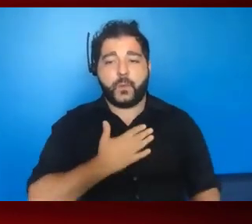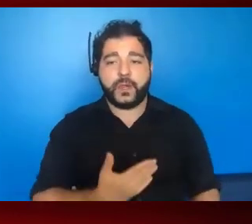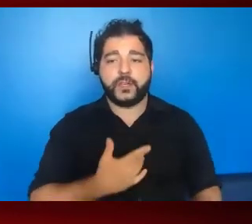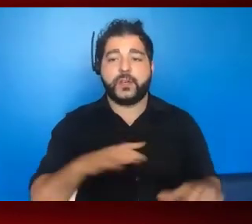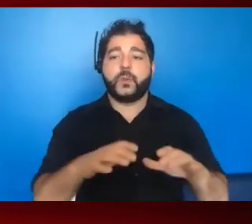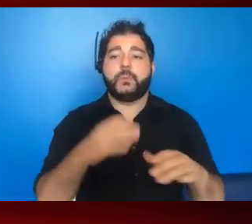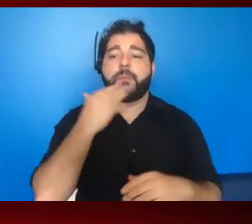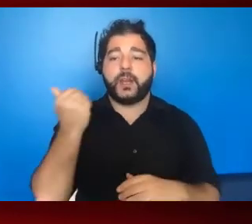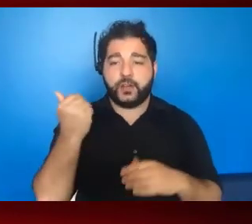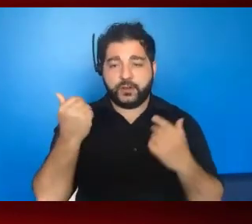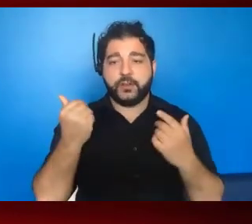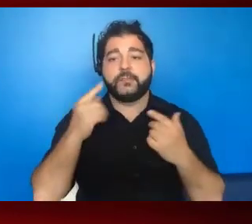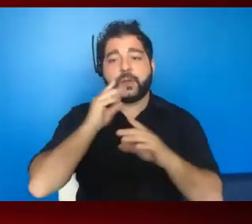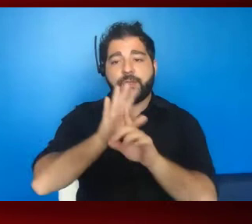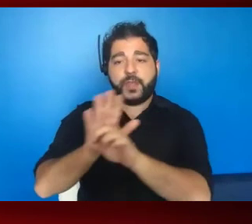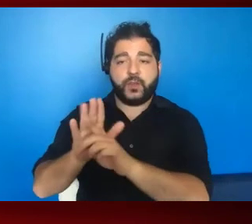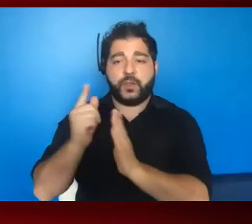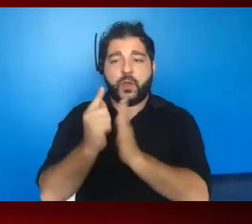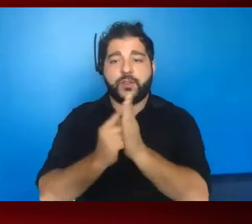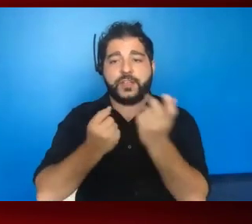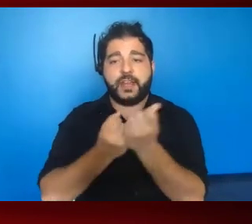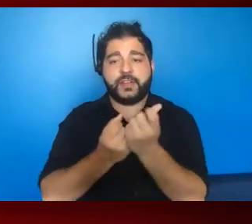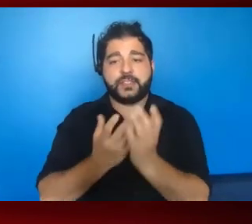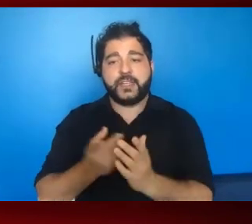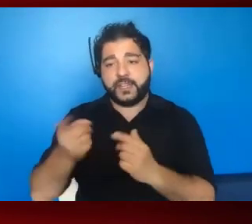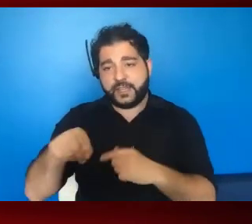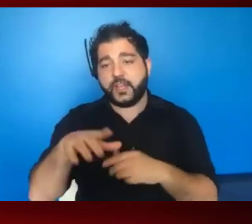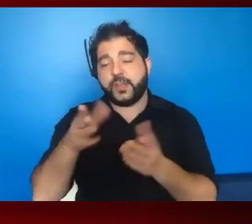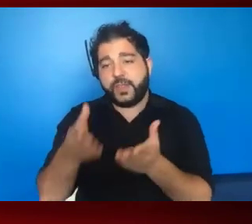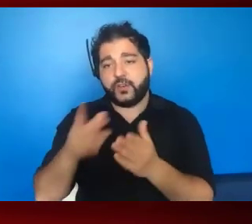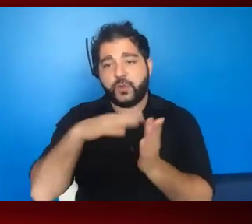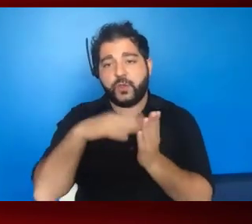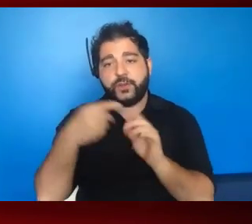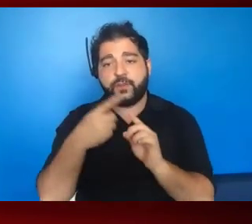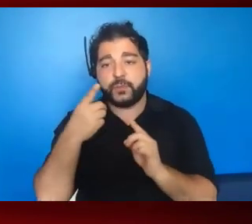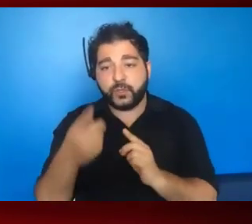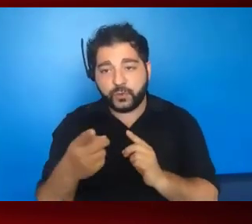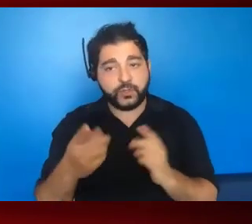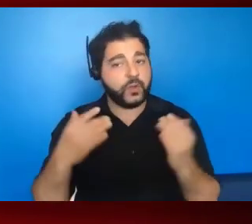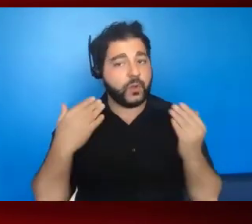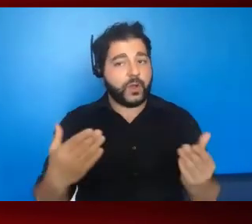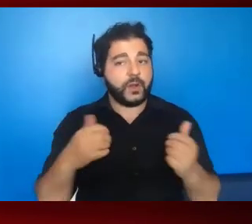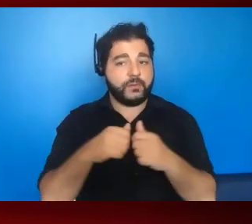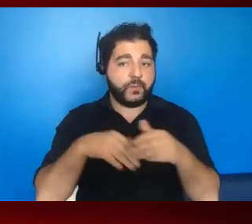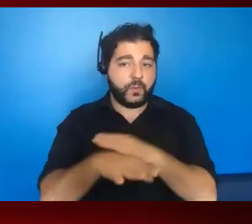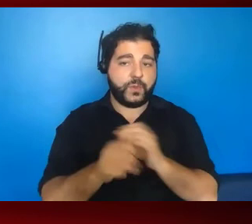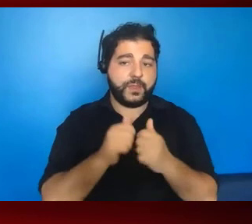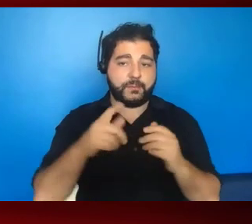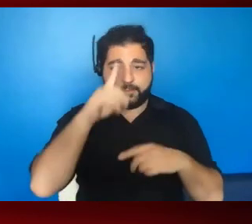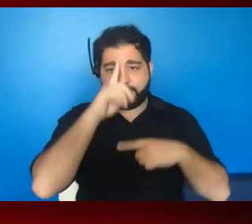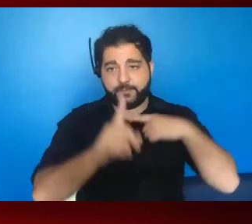better in terms of their laws and advocacy, and they're there to learn from you. So just go in there with a positive attitude.